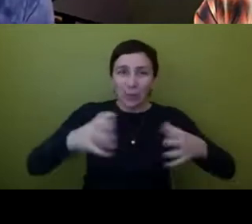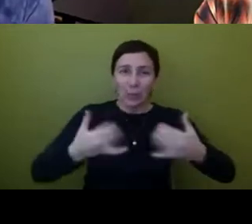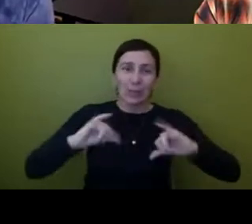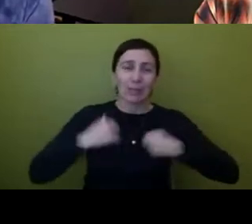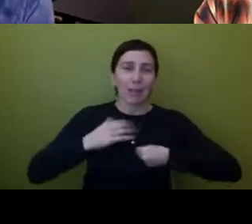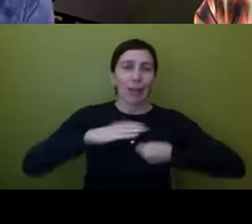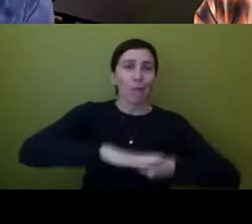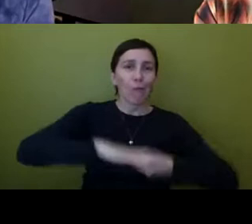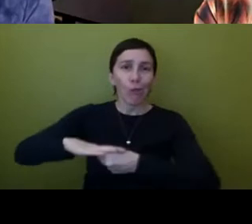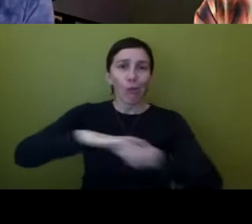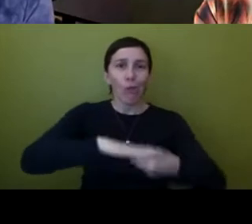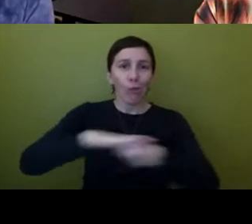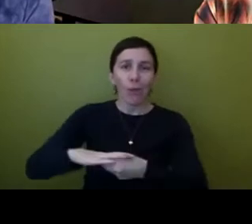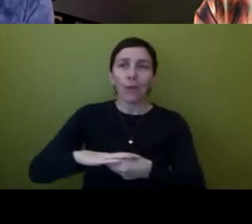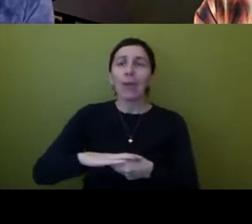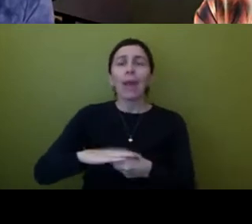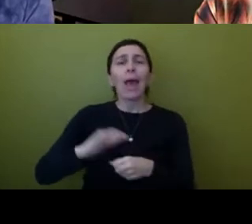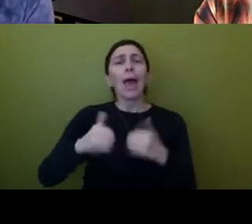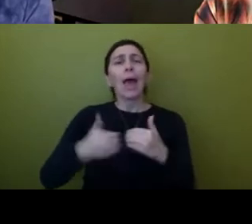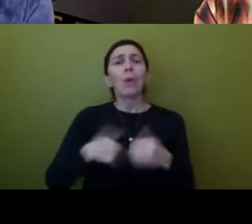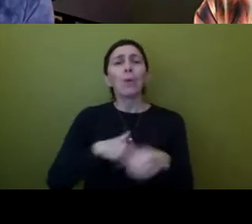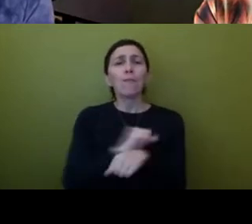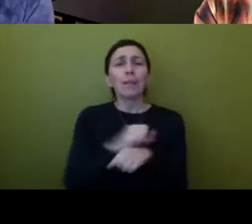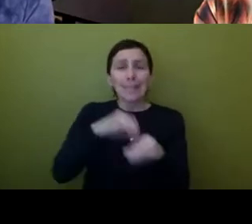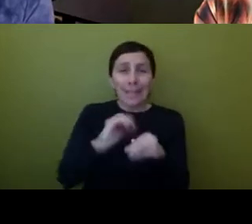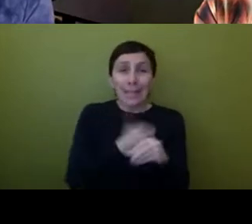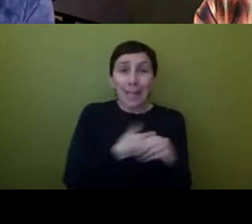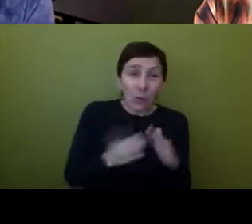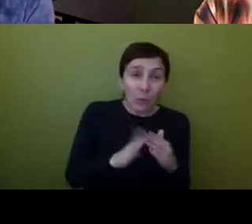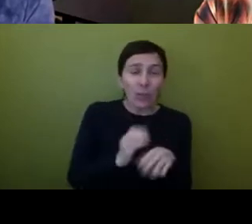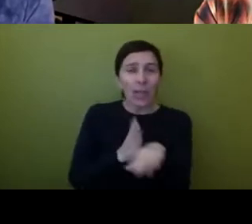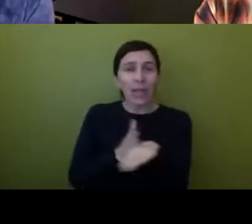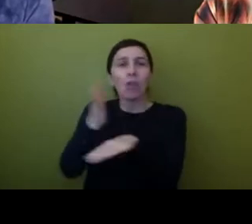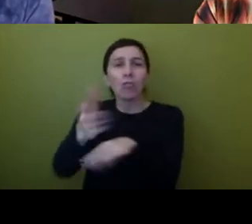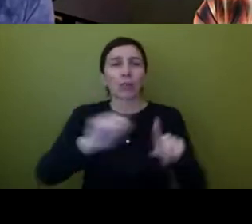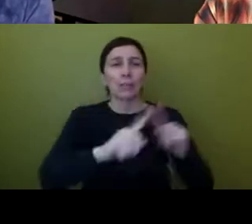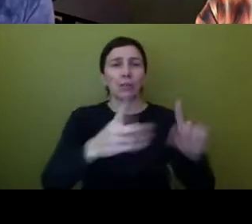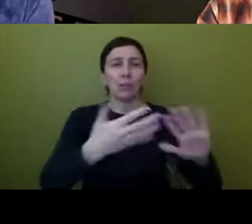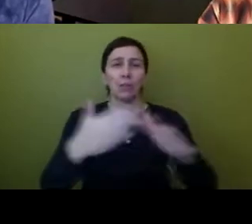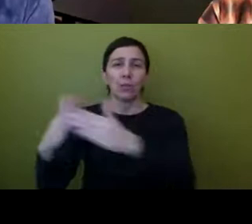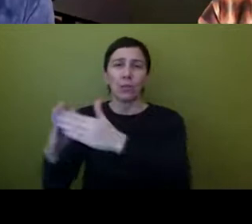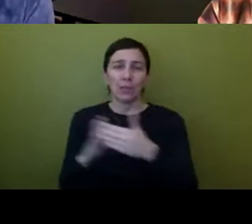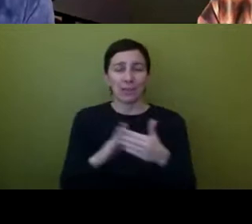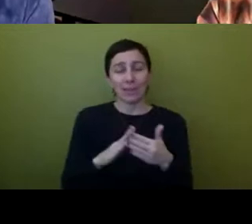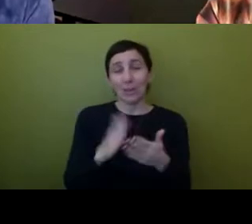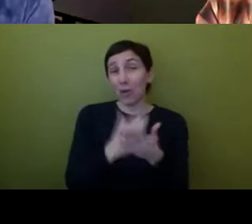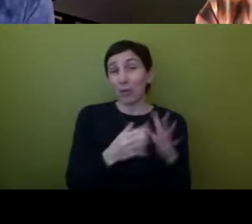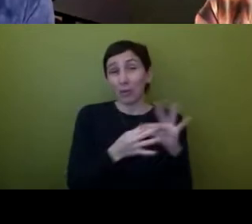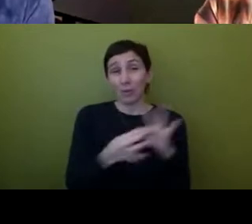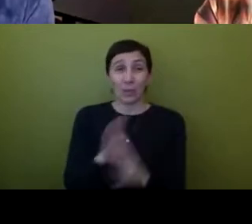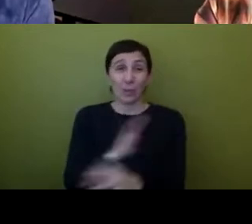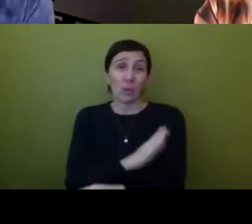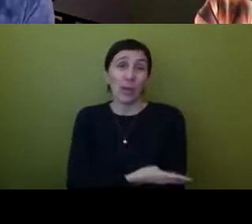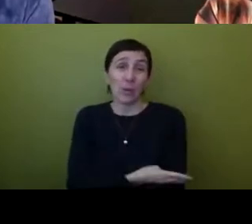so uh yeah i mean all and and at some of some part of it is power and being